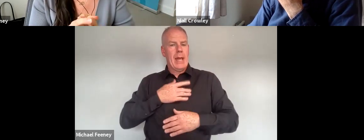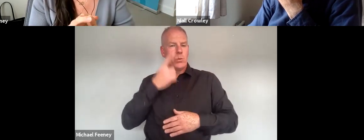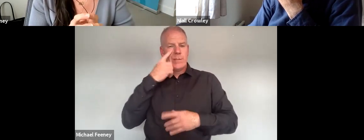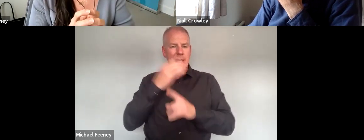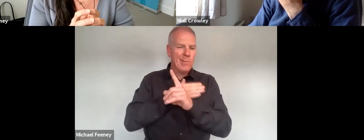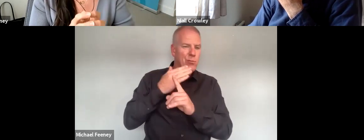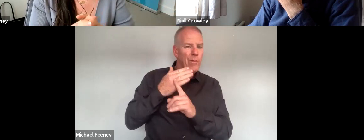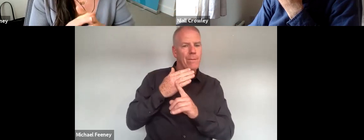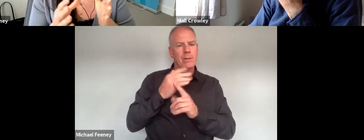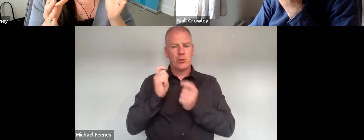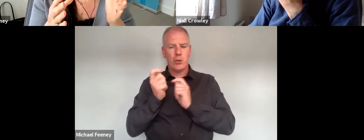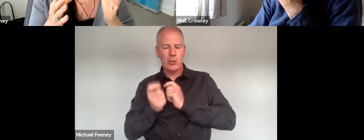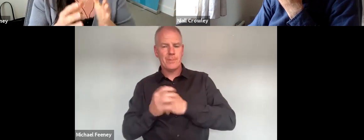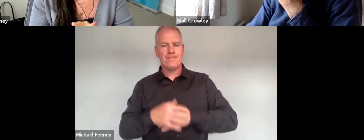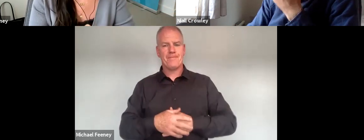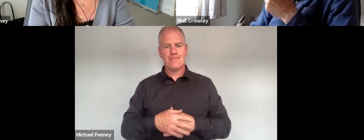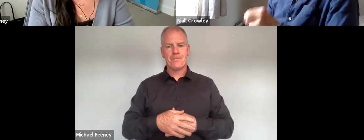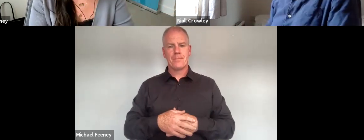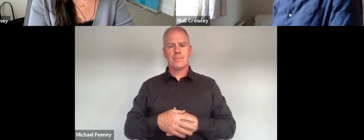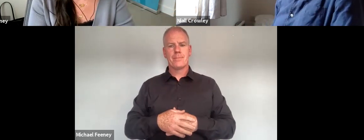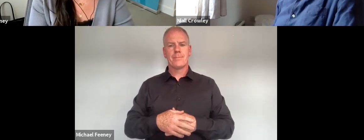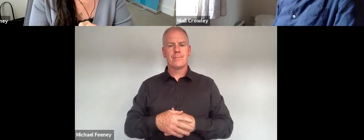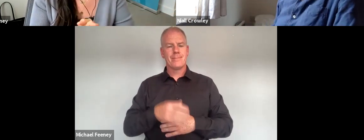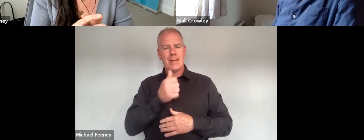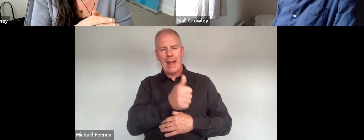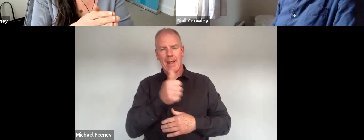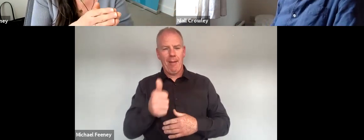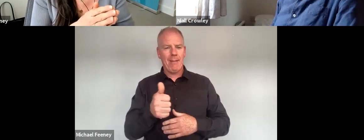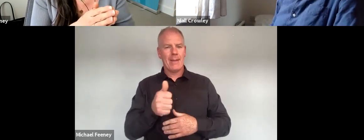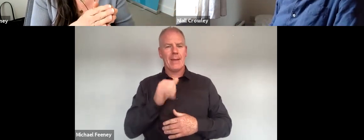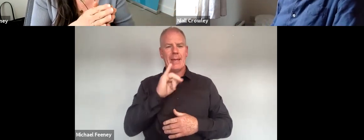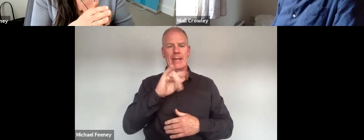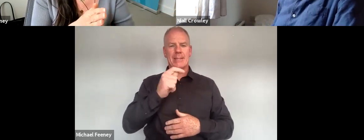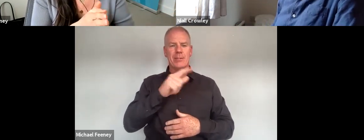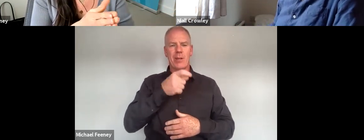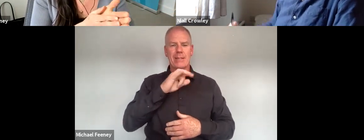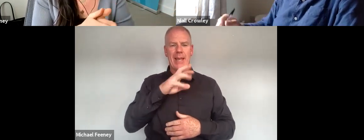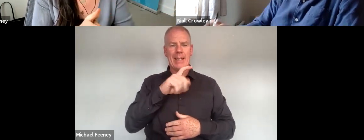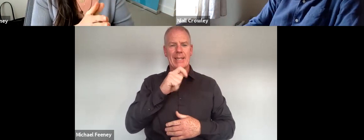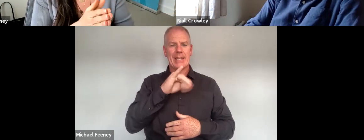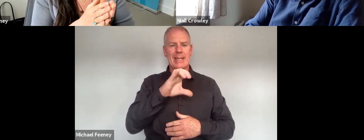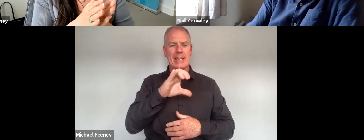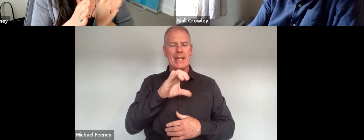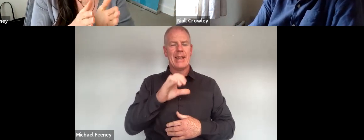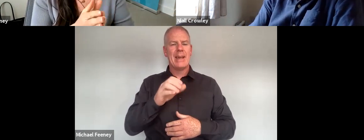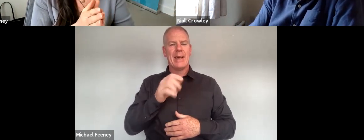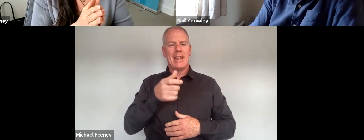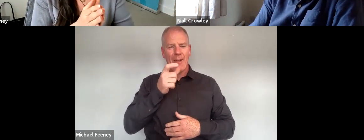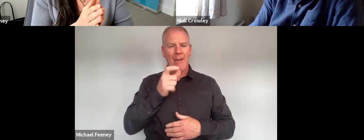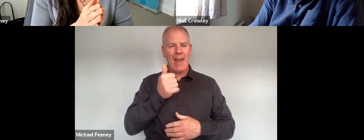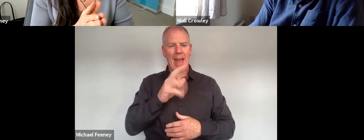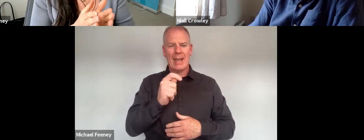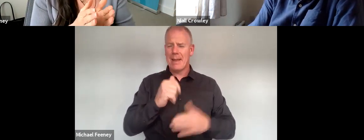some changes the intoxicating liquor act which has obviously been treated within the district court bringing huge